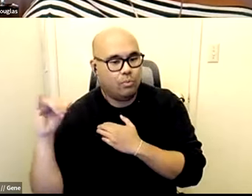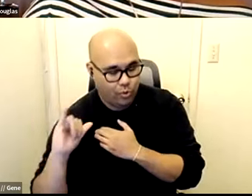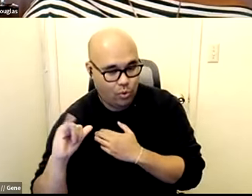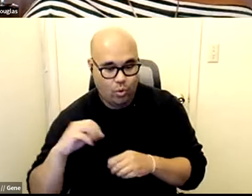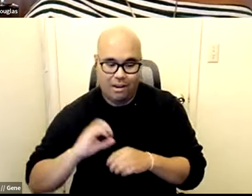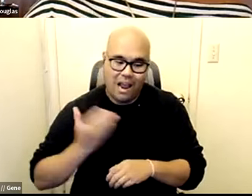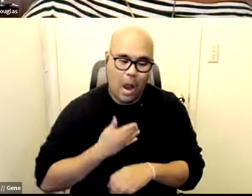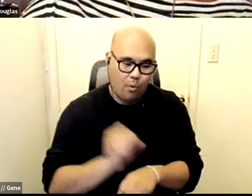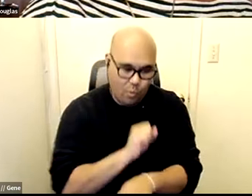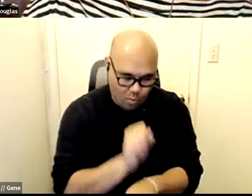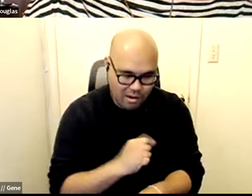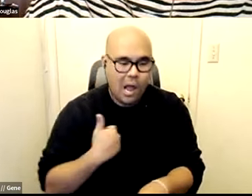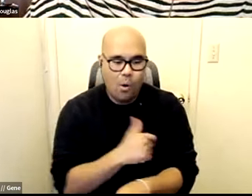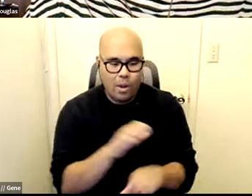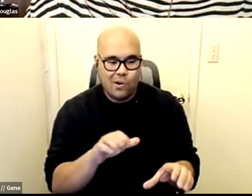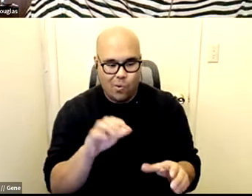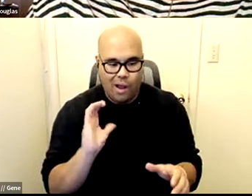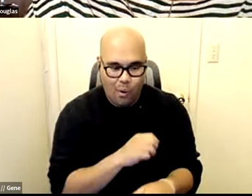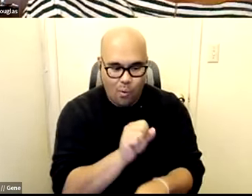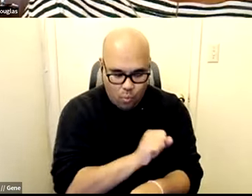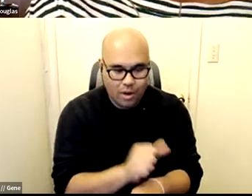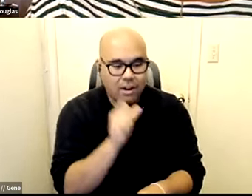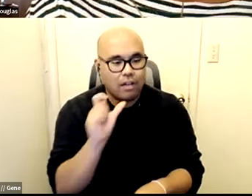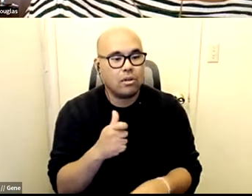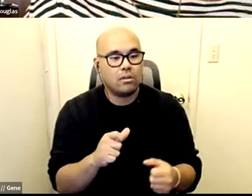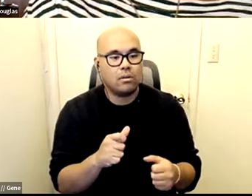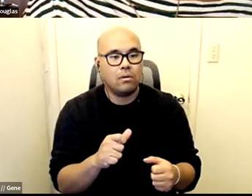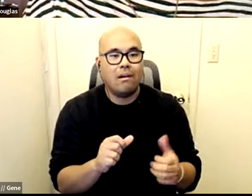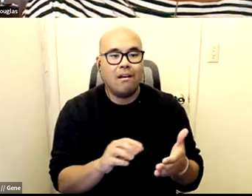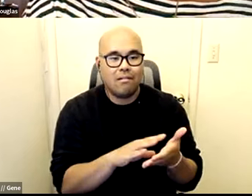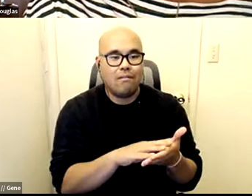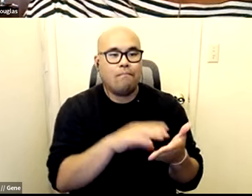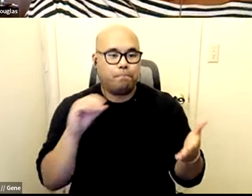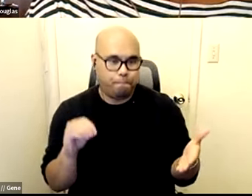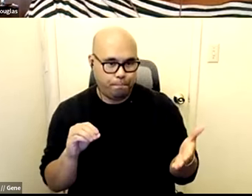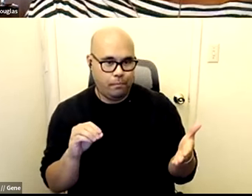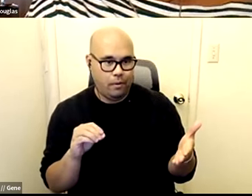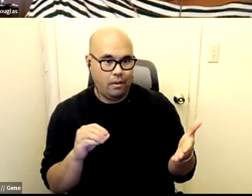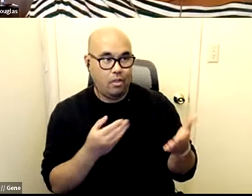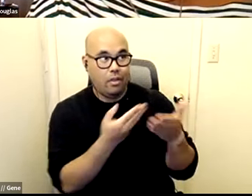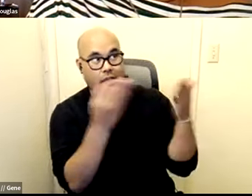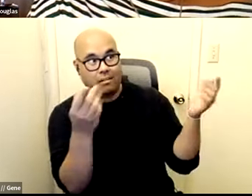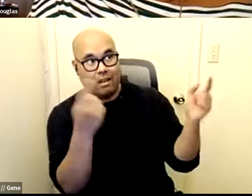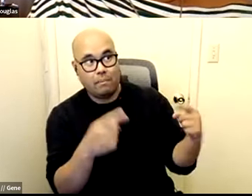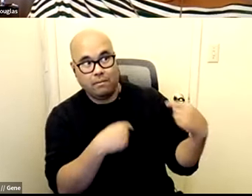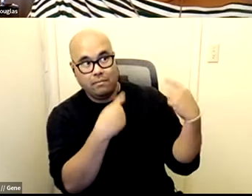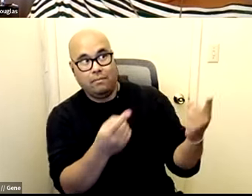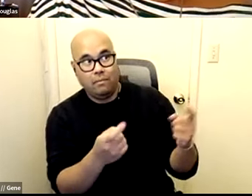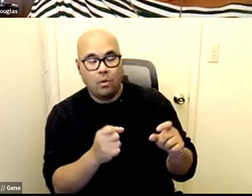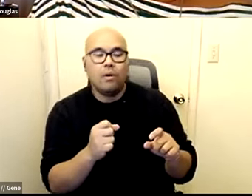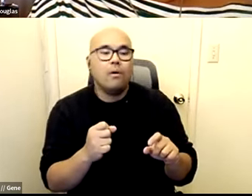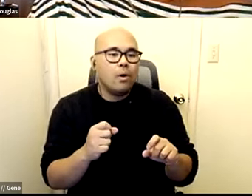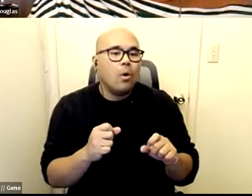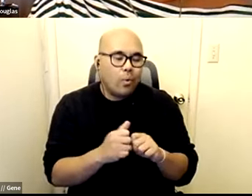and how we do it to not just be kind of replicating some of this stuff within um you know within different frameworks